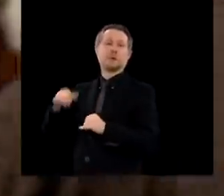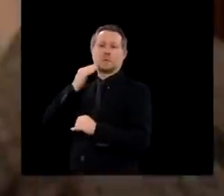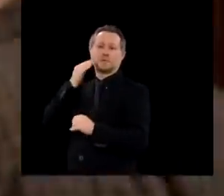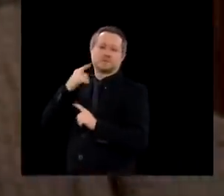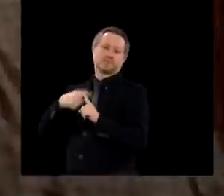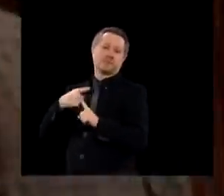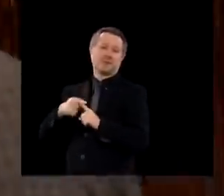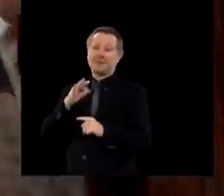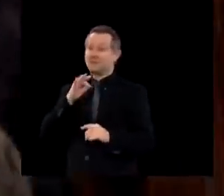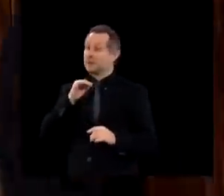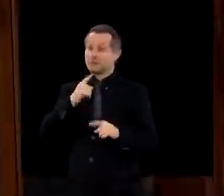you here tomorrow.